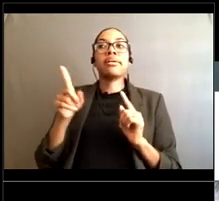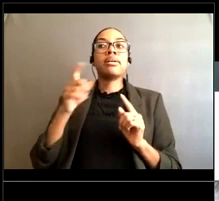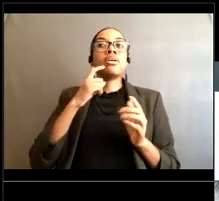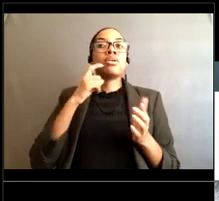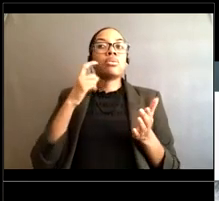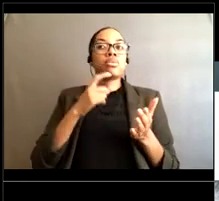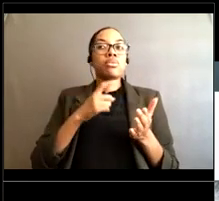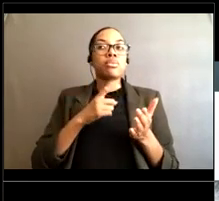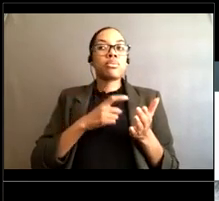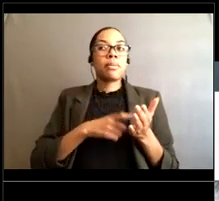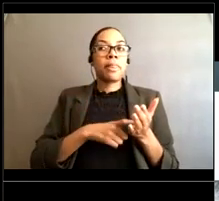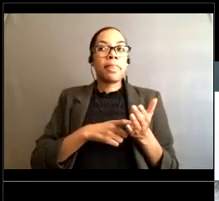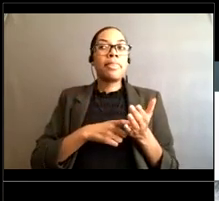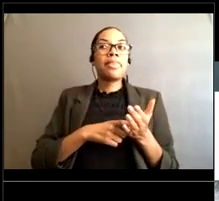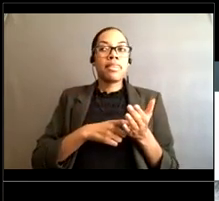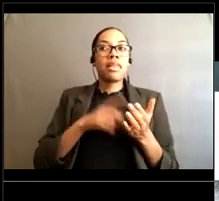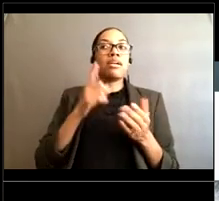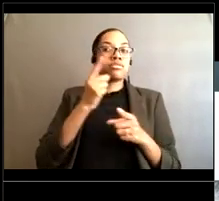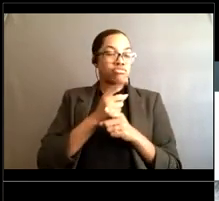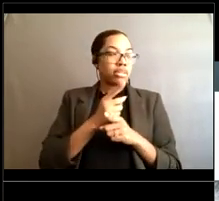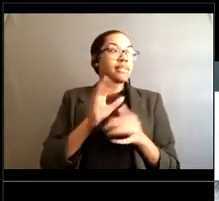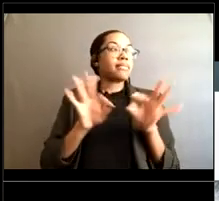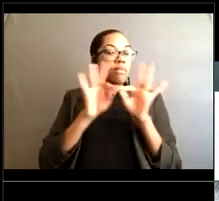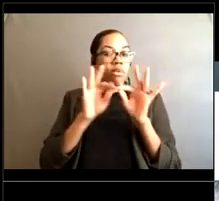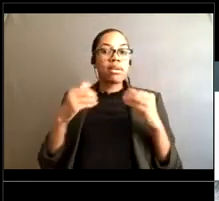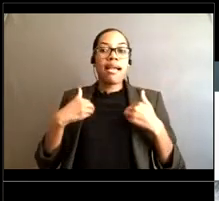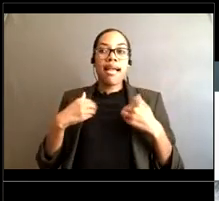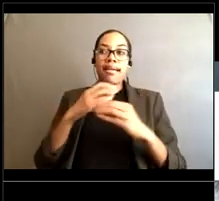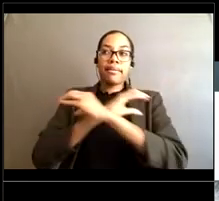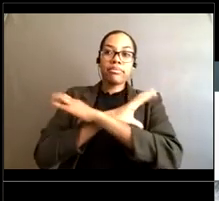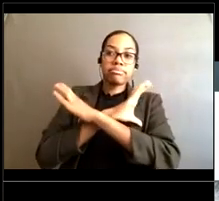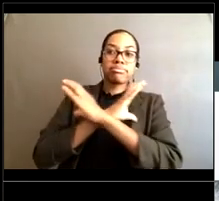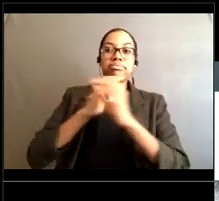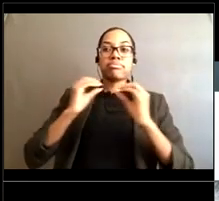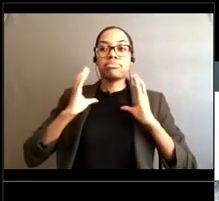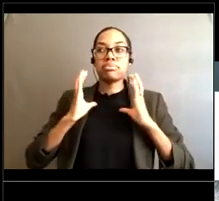vest or bringing flotation device out, especially with little ones